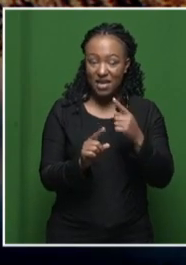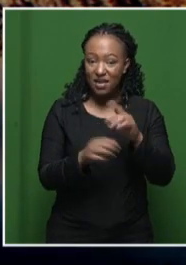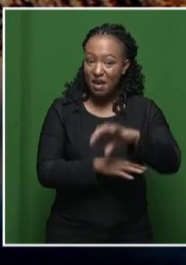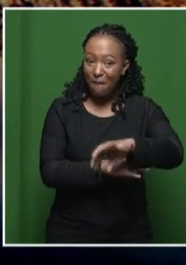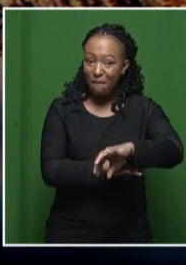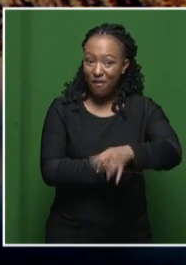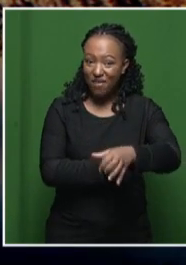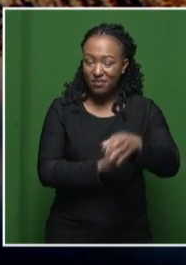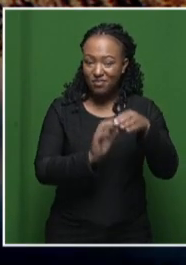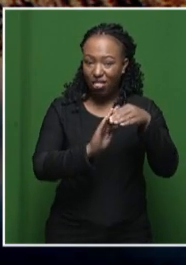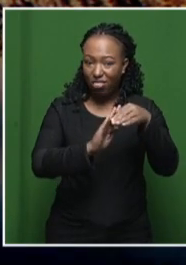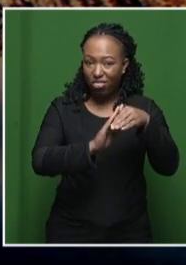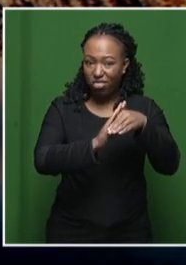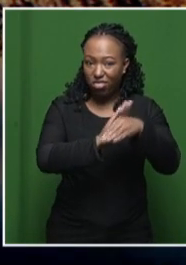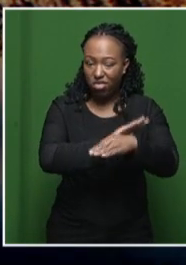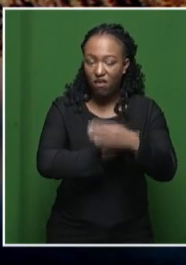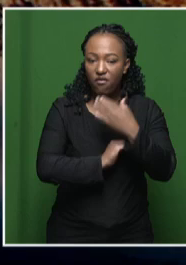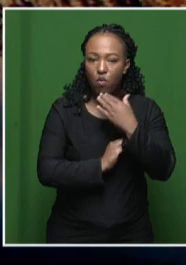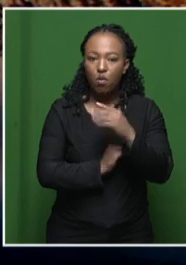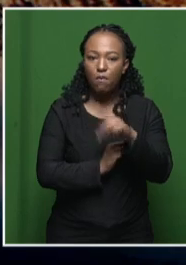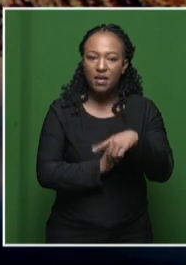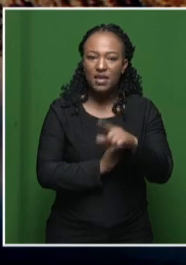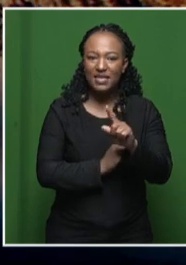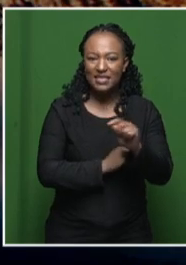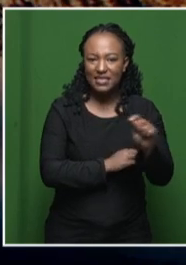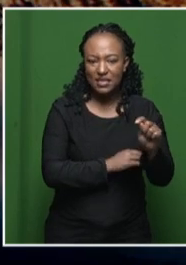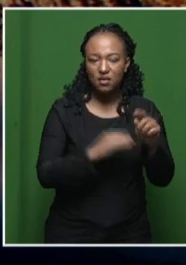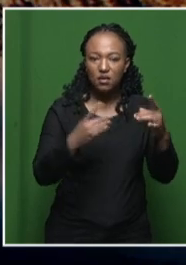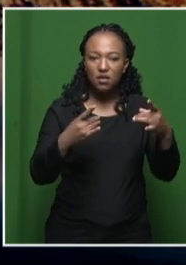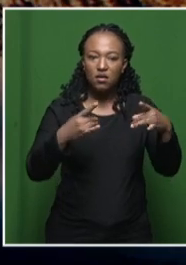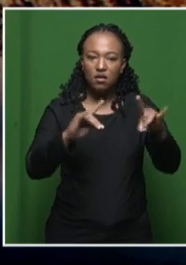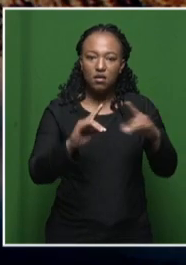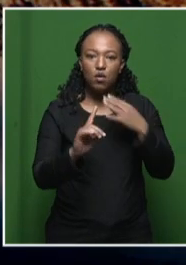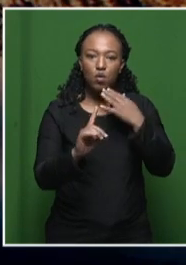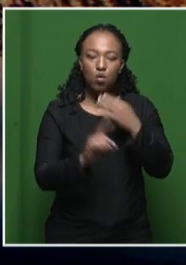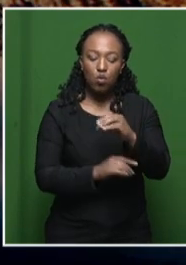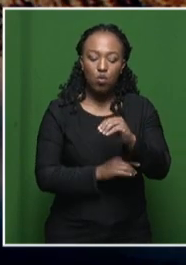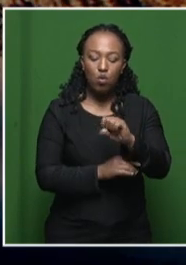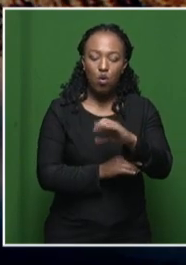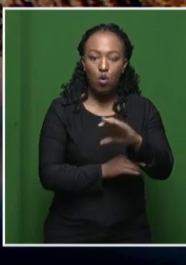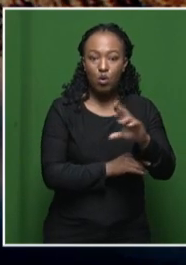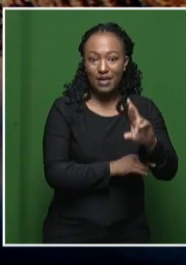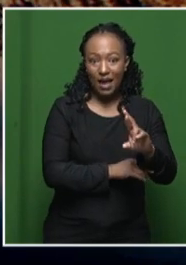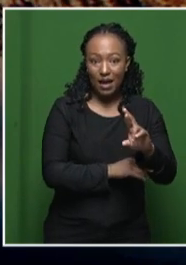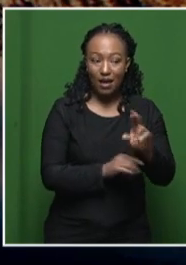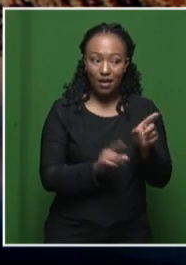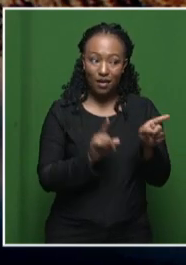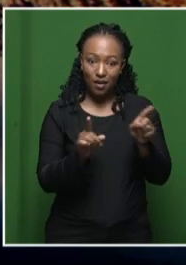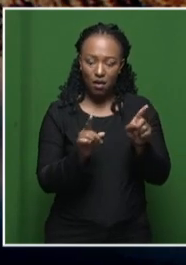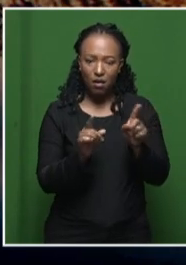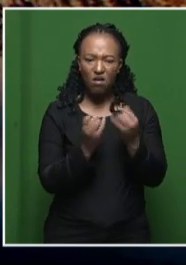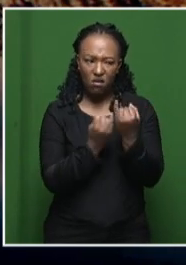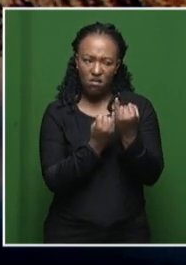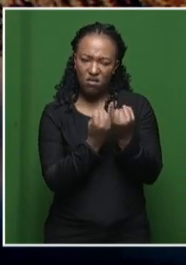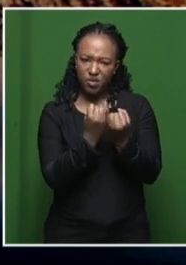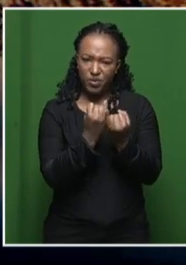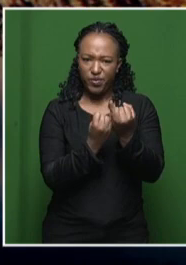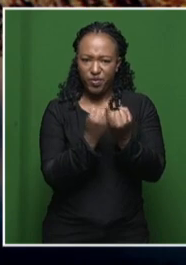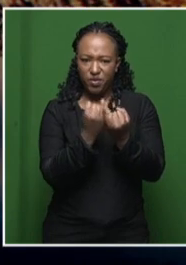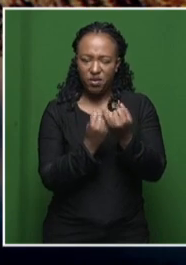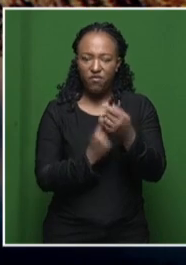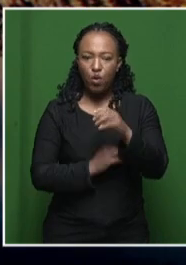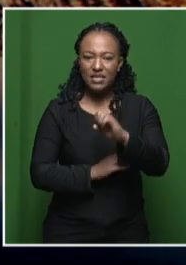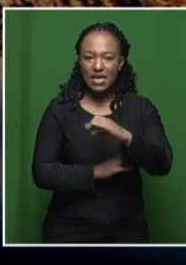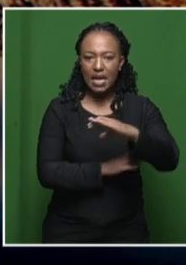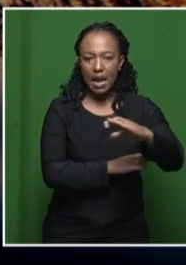PTT convener Oscar Mabuyanu. Babalo Madikizela and Oscar Mabuyanu are going head to head for the party's Eastern